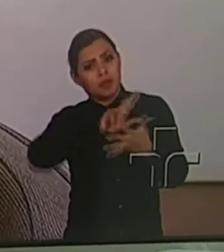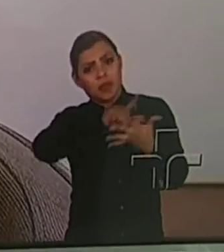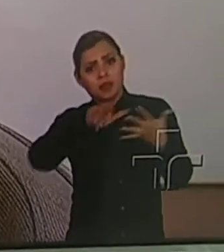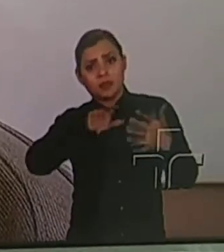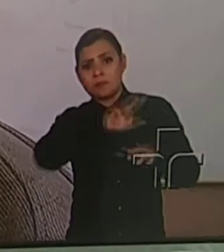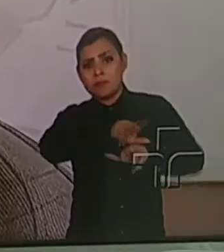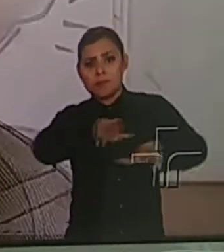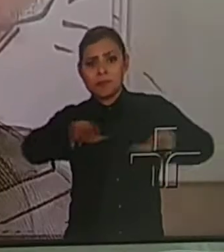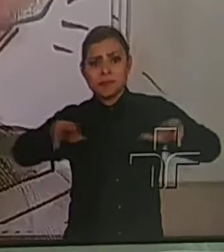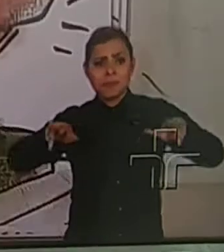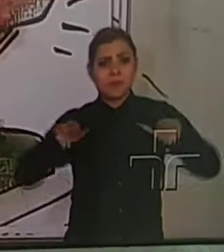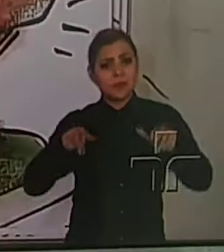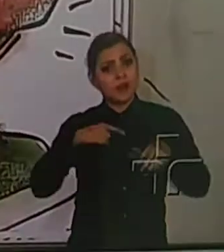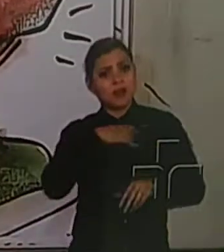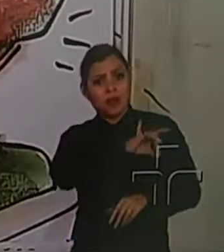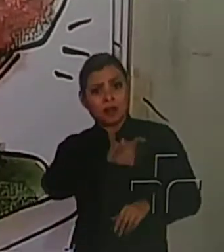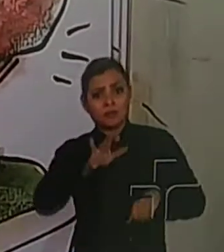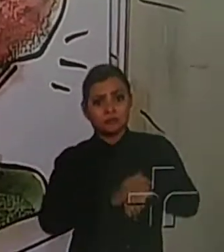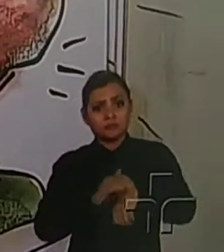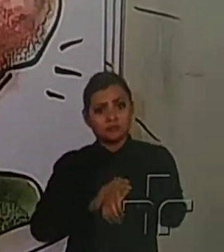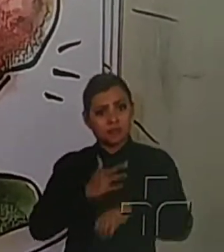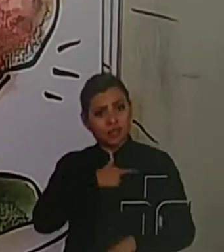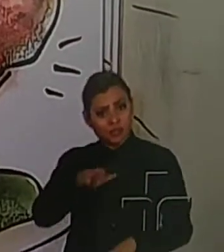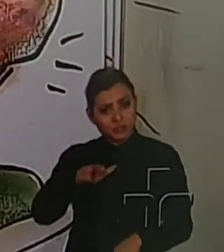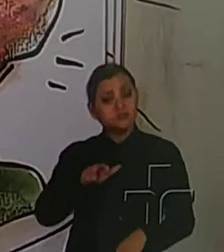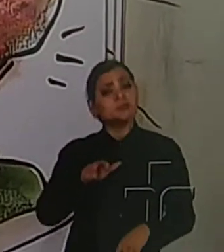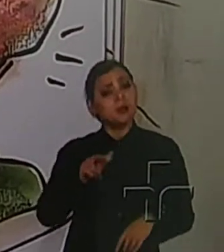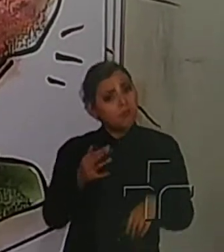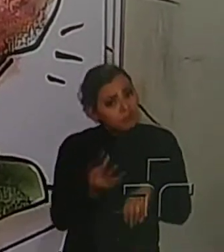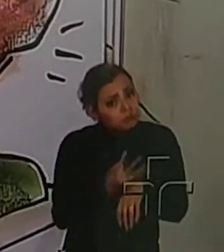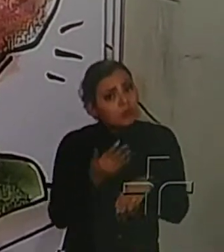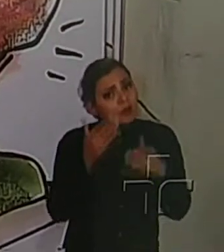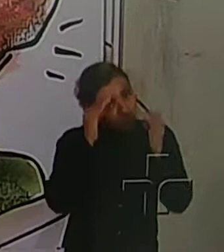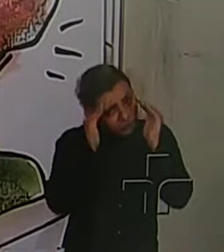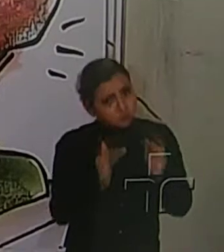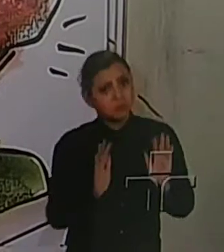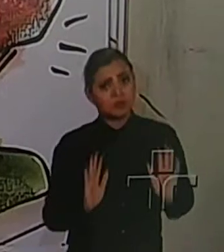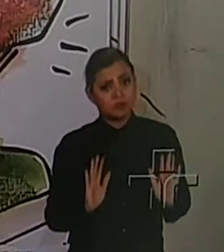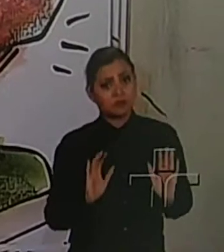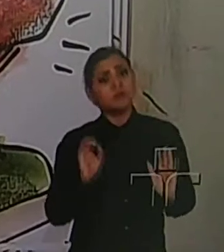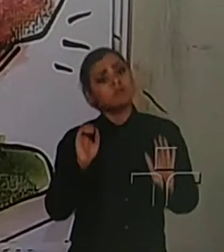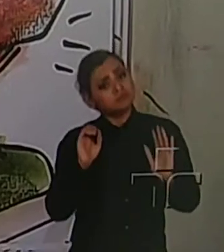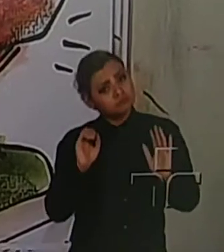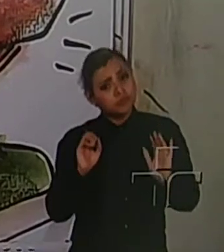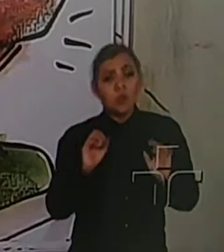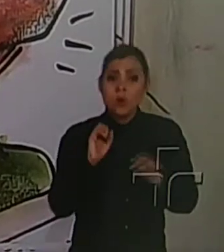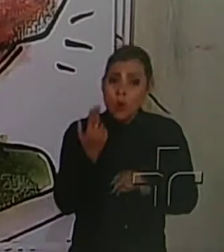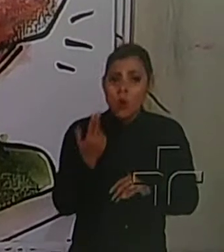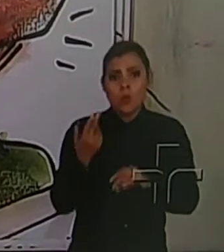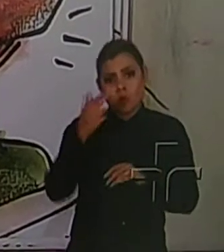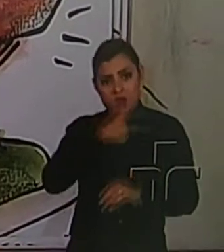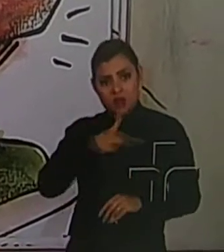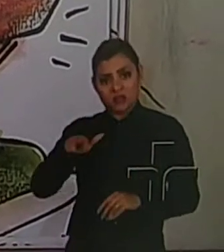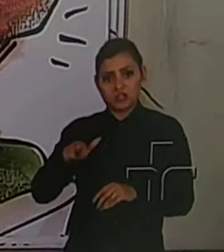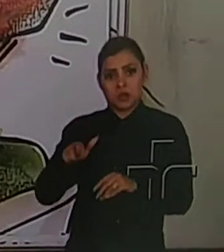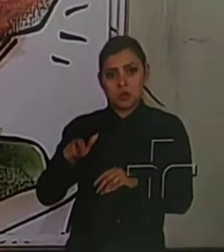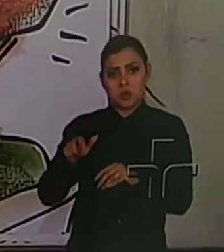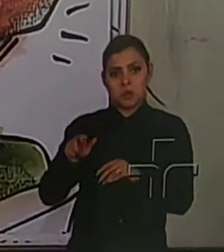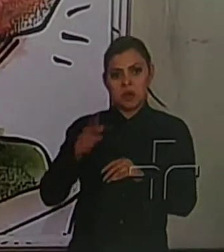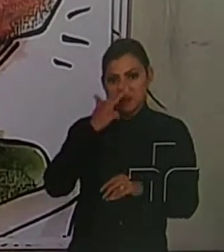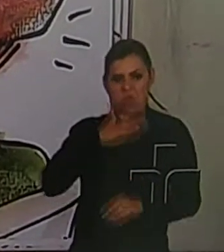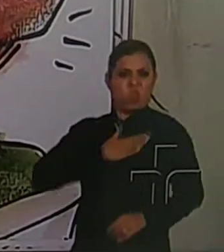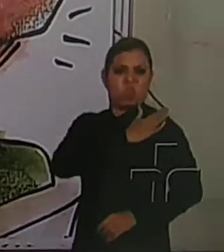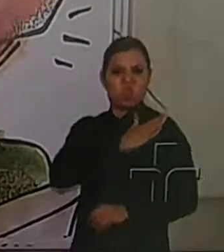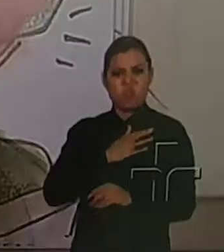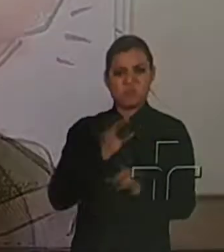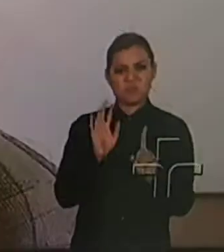very tolerant and accepting religion, and you can make of it a very intolerant and homophobic and chauvinistic